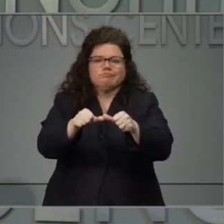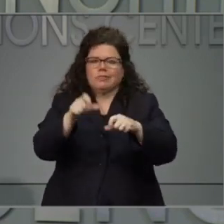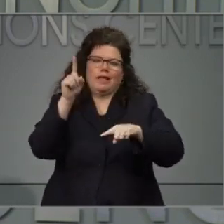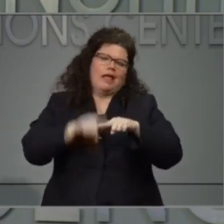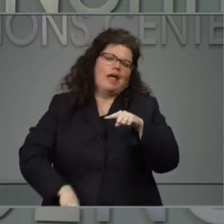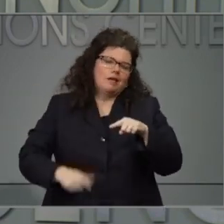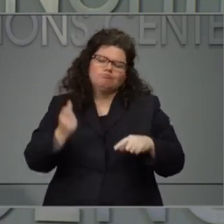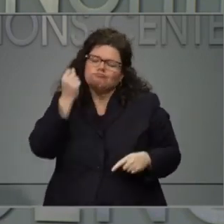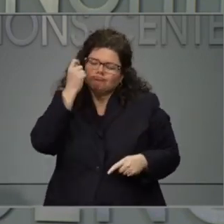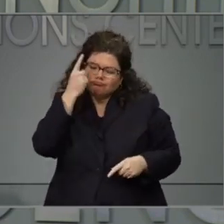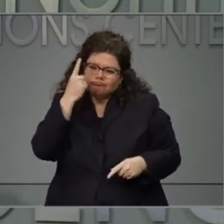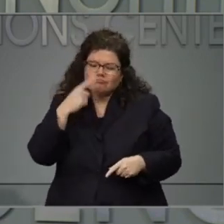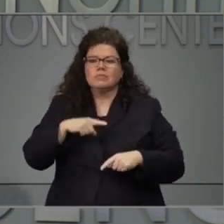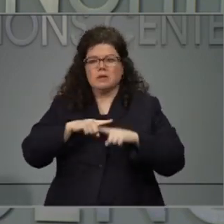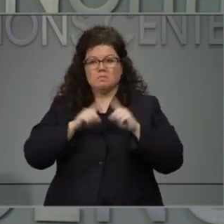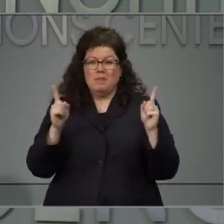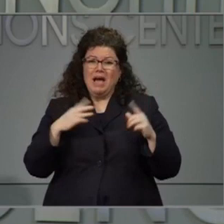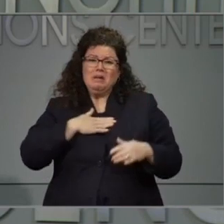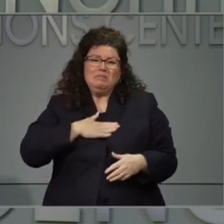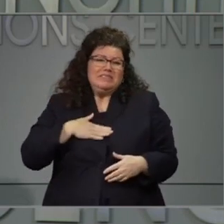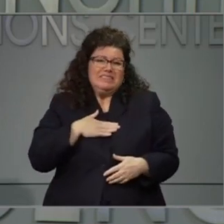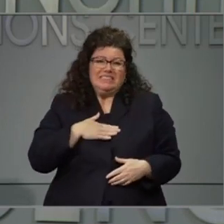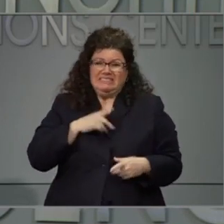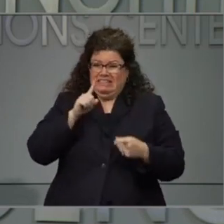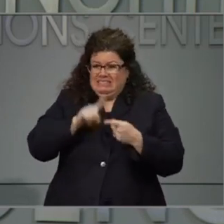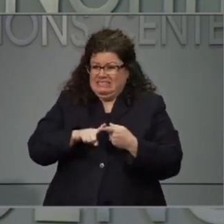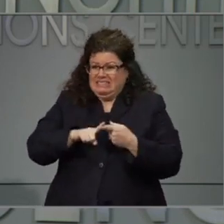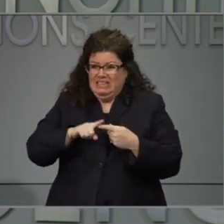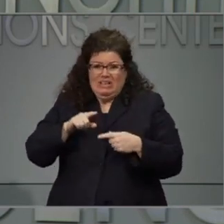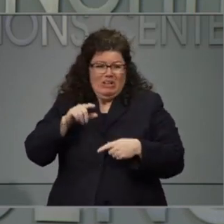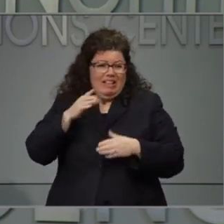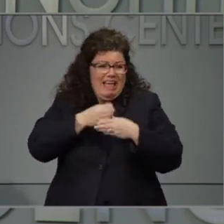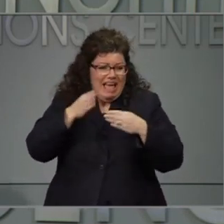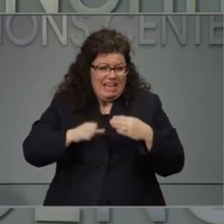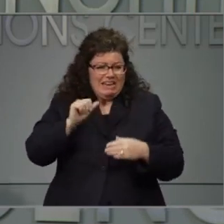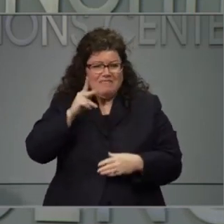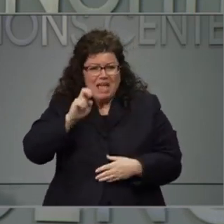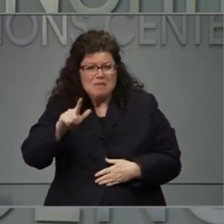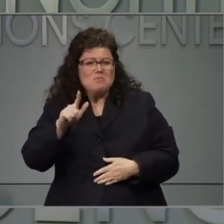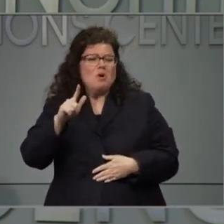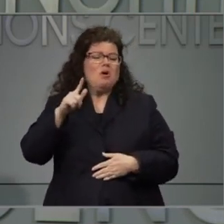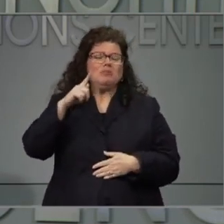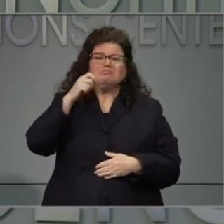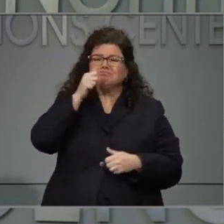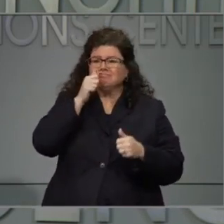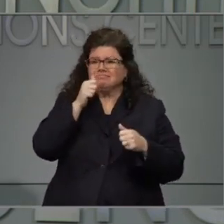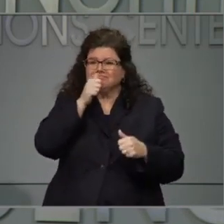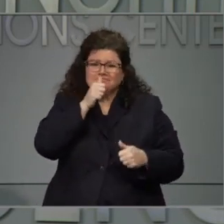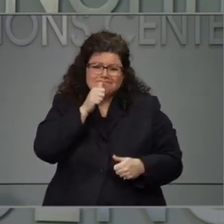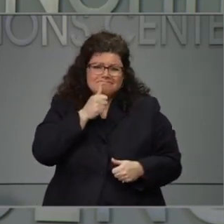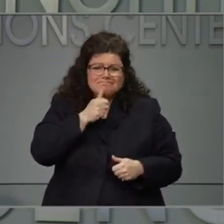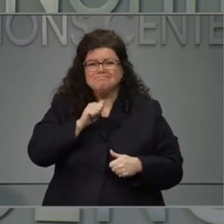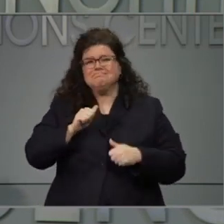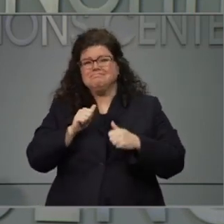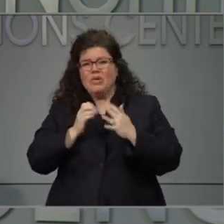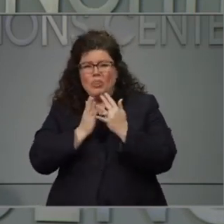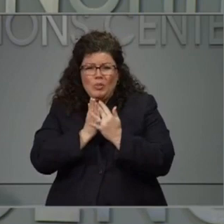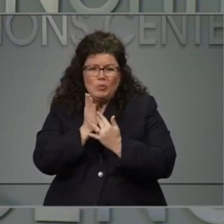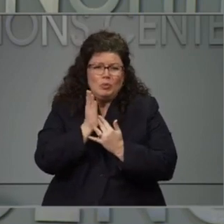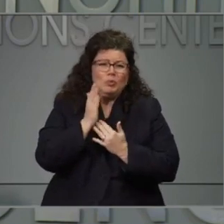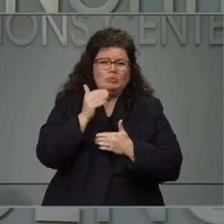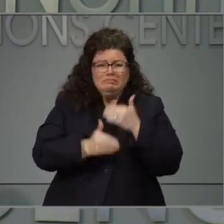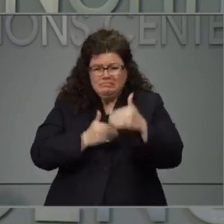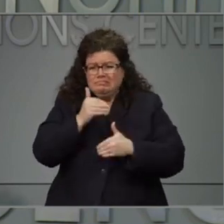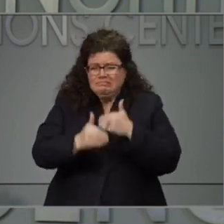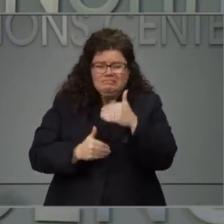people that at least through April where this where our orders are in place to obey those orders, put